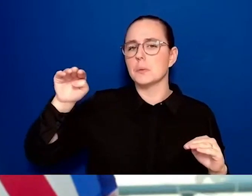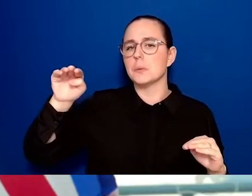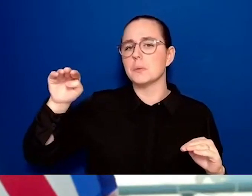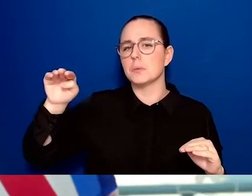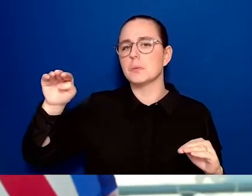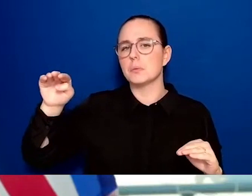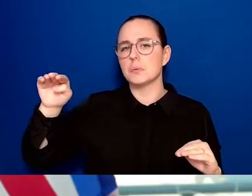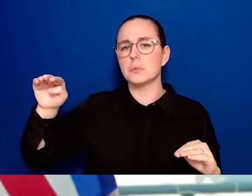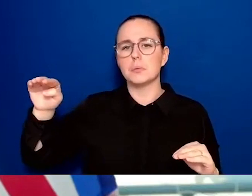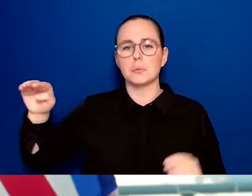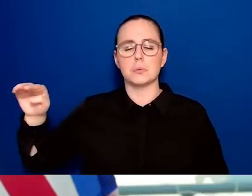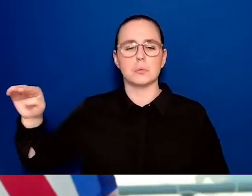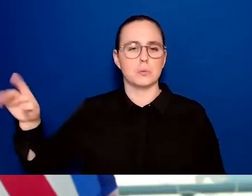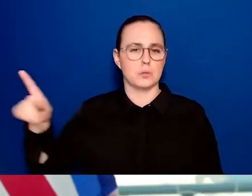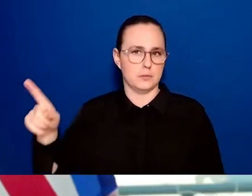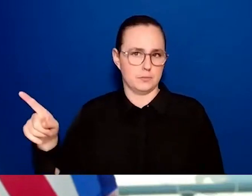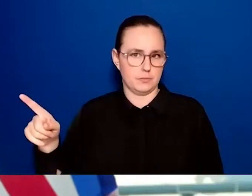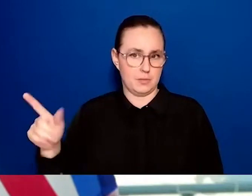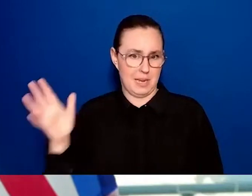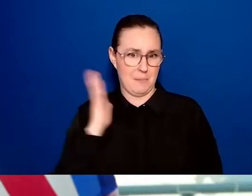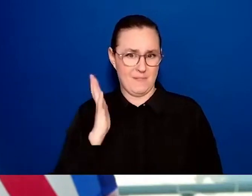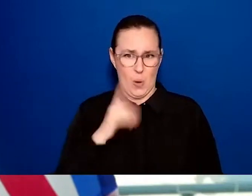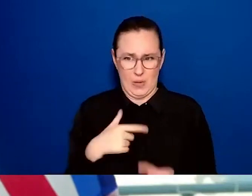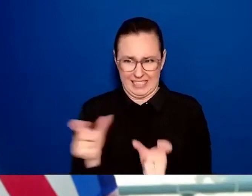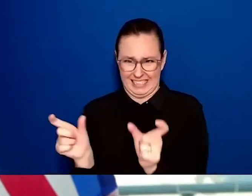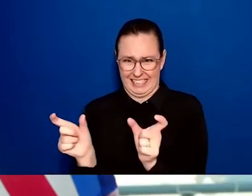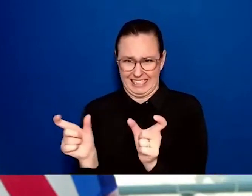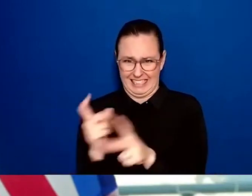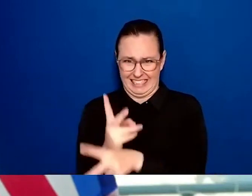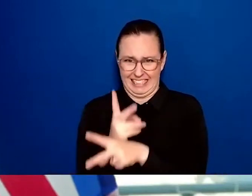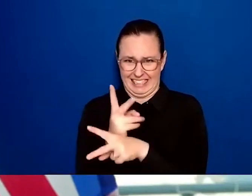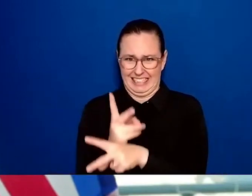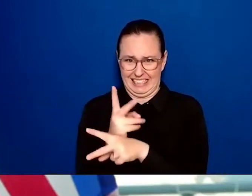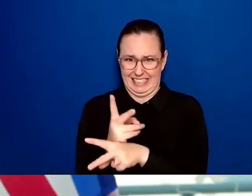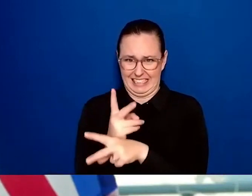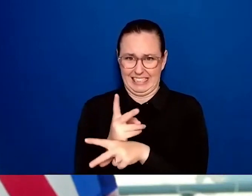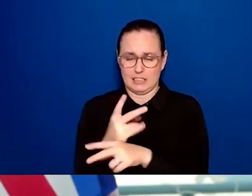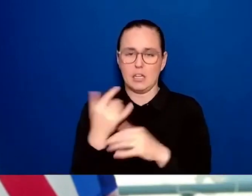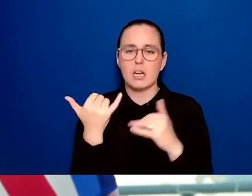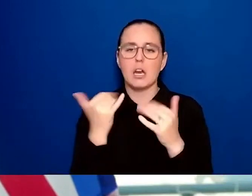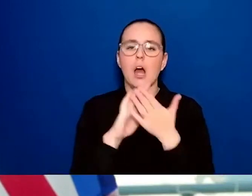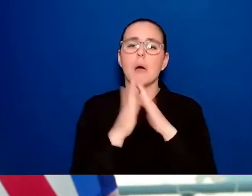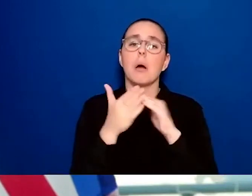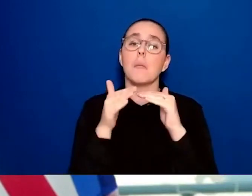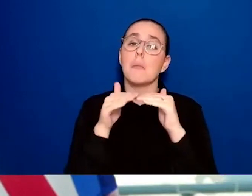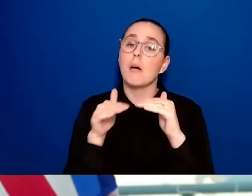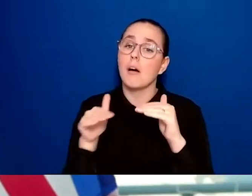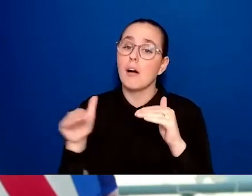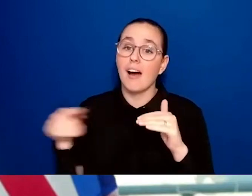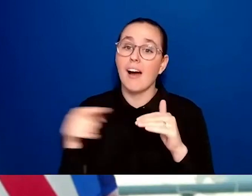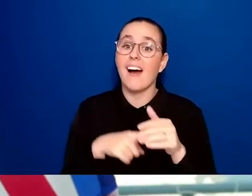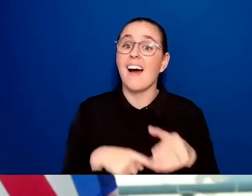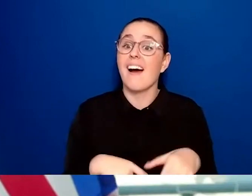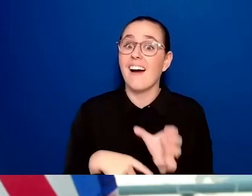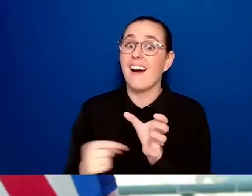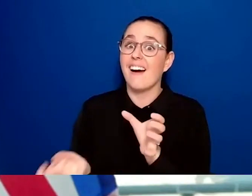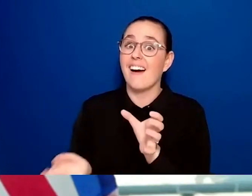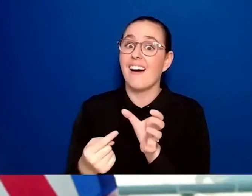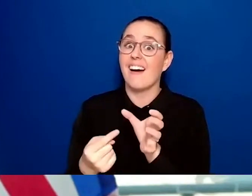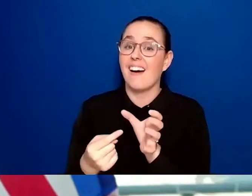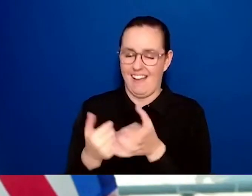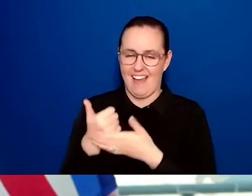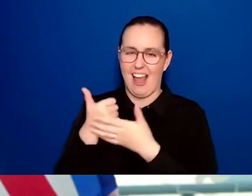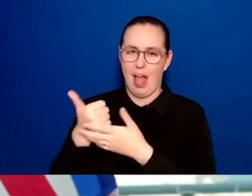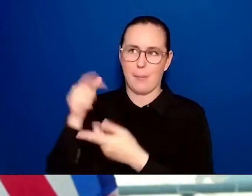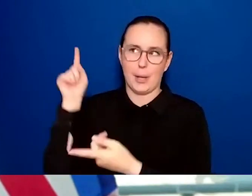central Okanagan by using the vaccine card to mitigate some of the risks, so I think that's good news, so we